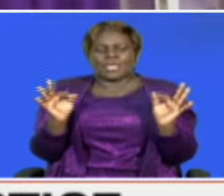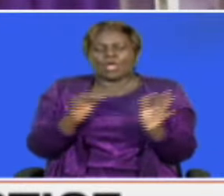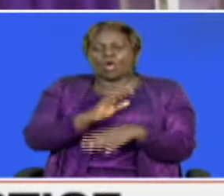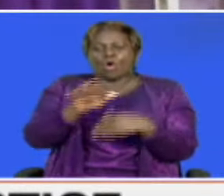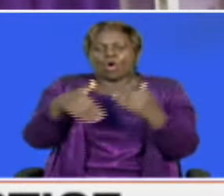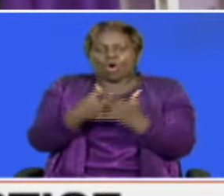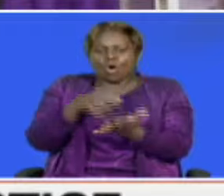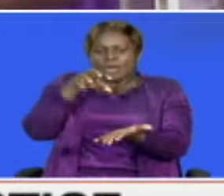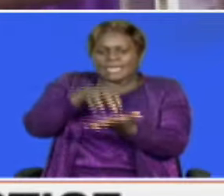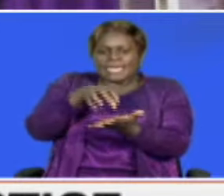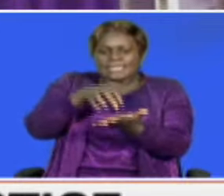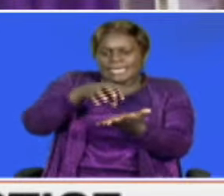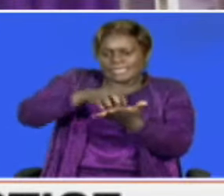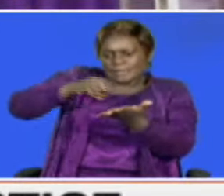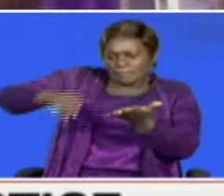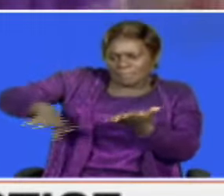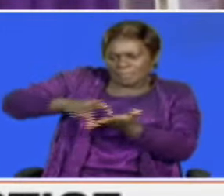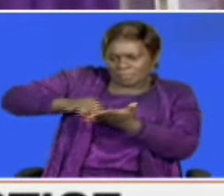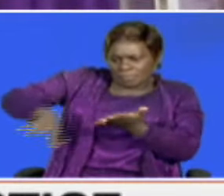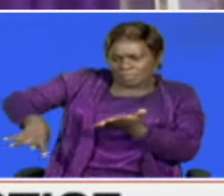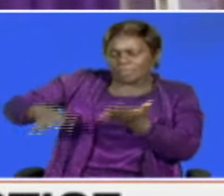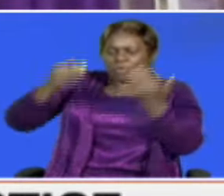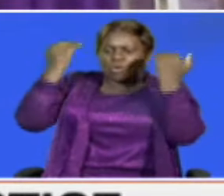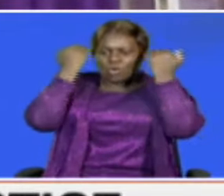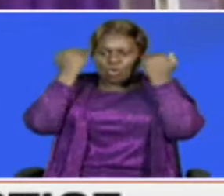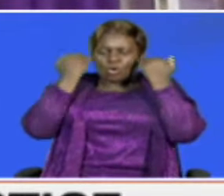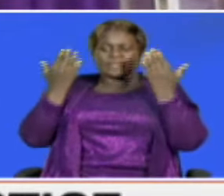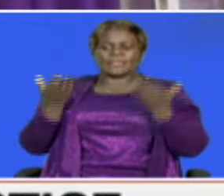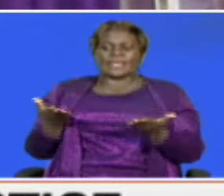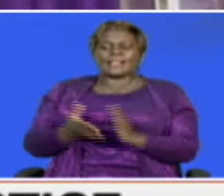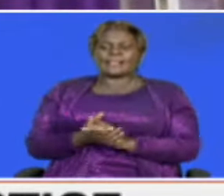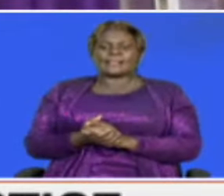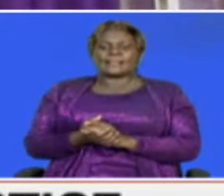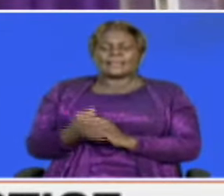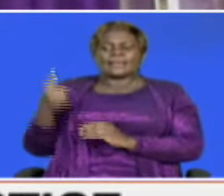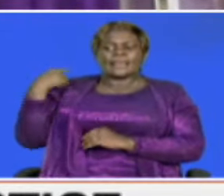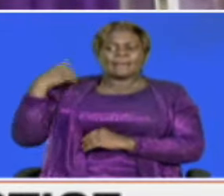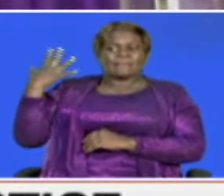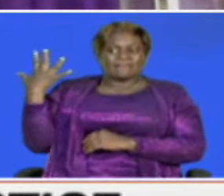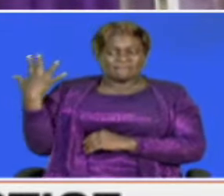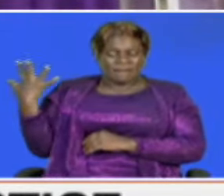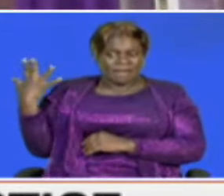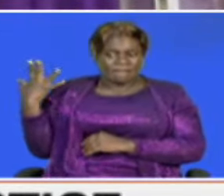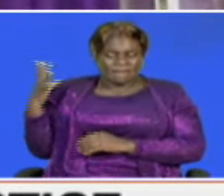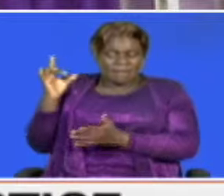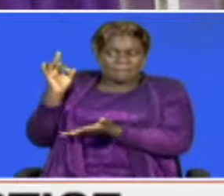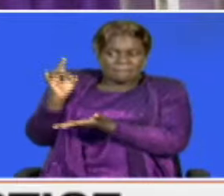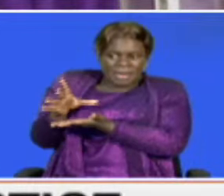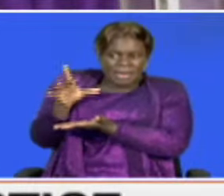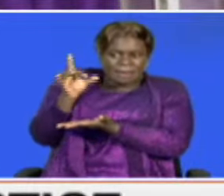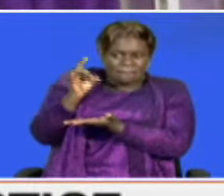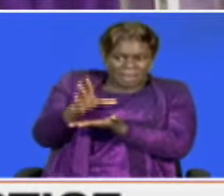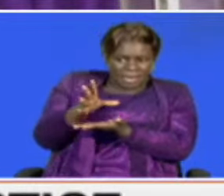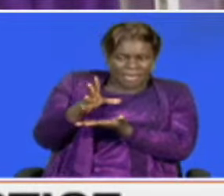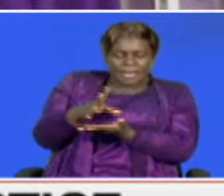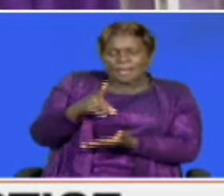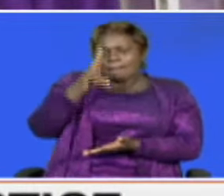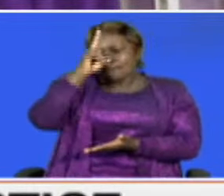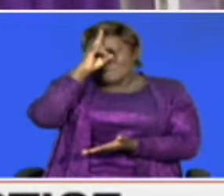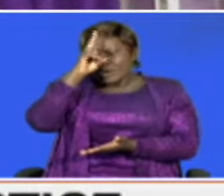all the pending charges which are pending in courts. Number five, it's the sacking and prosecution